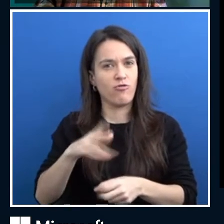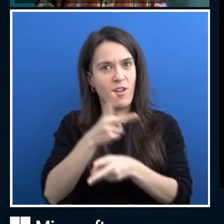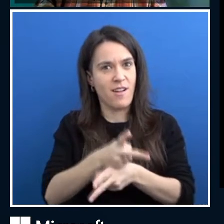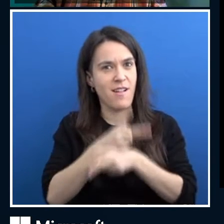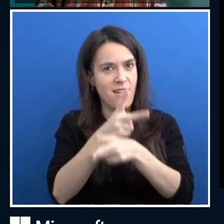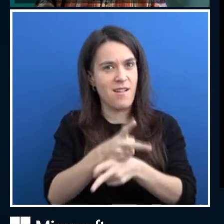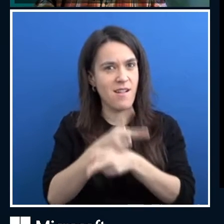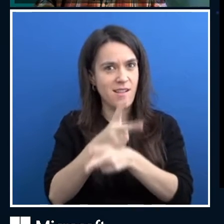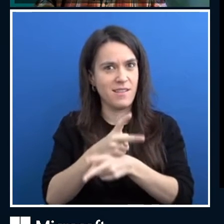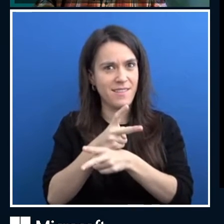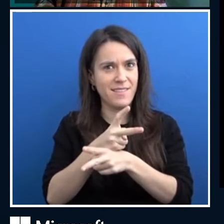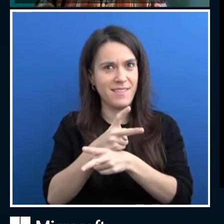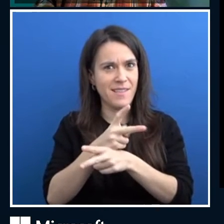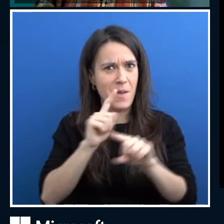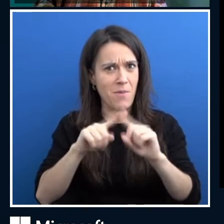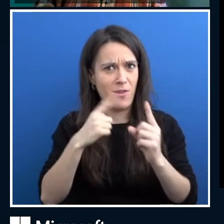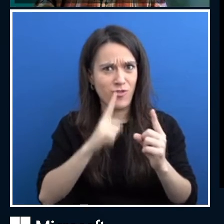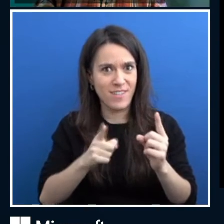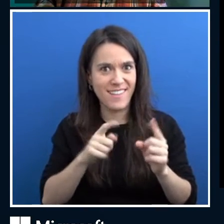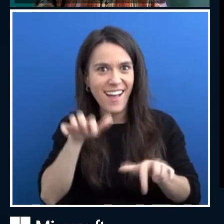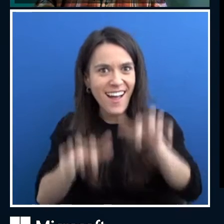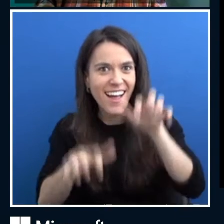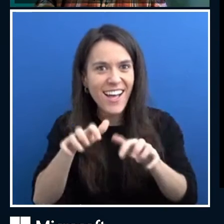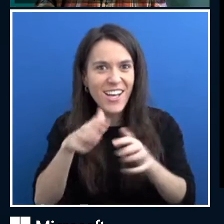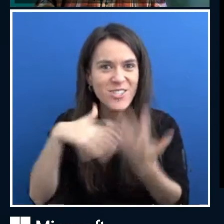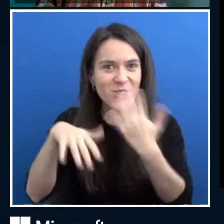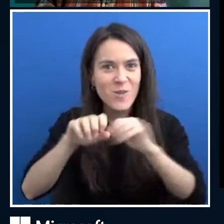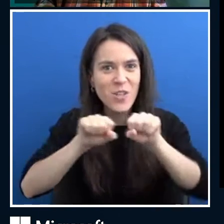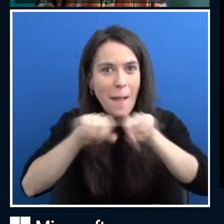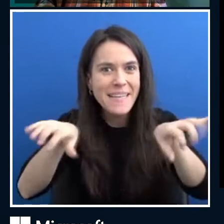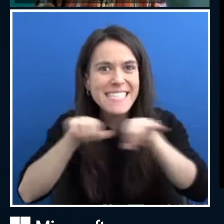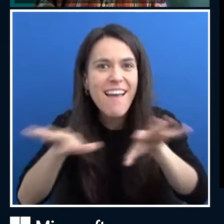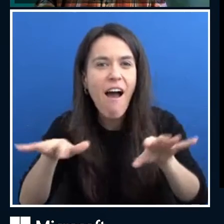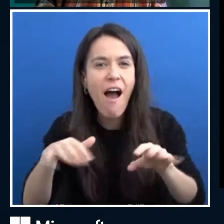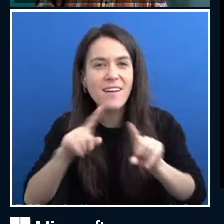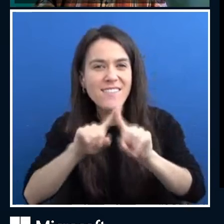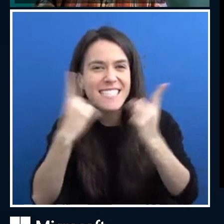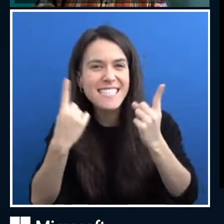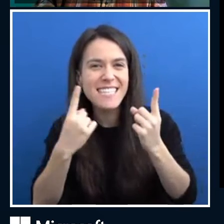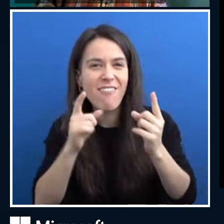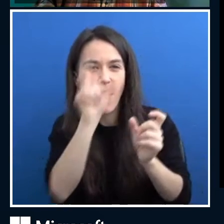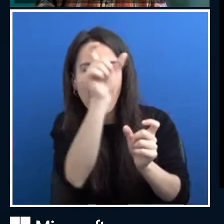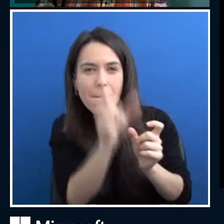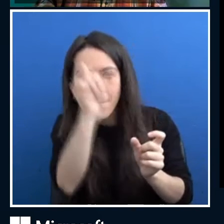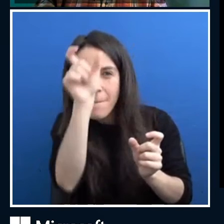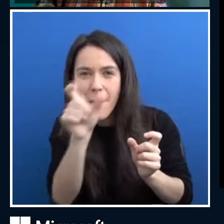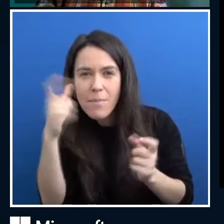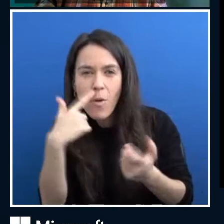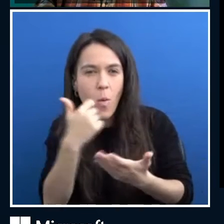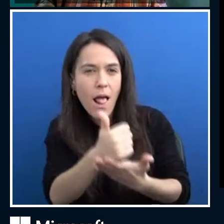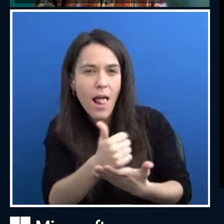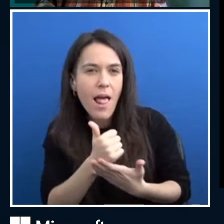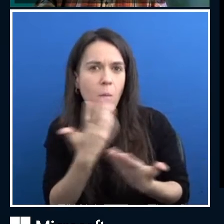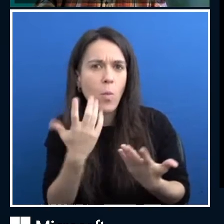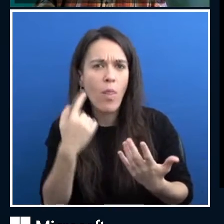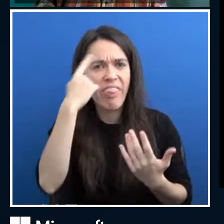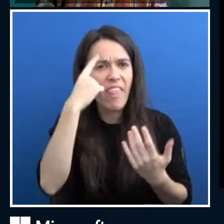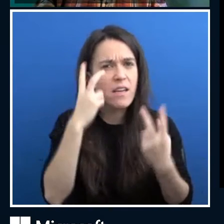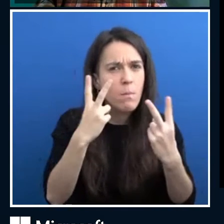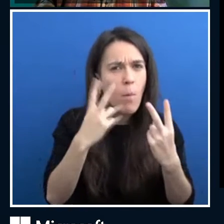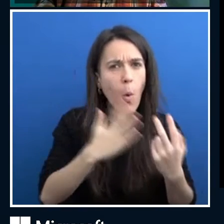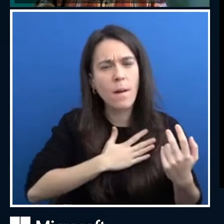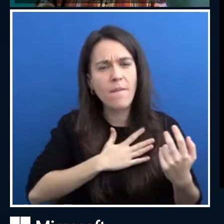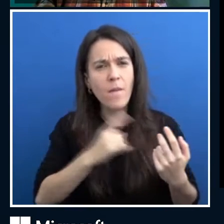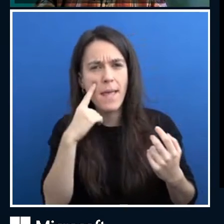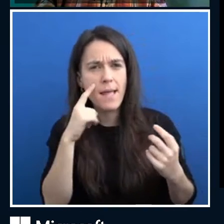about a babysitter and it could start to analyze different profiles. And maybe it could help you choose what you think is important for you a bit like a recommendation